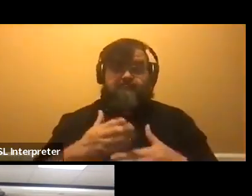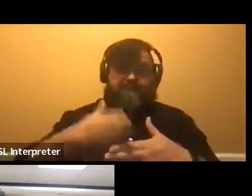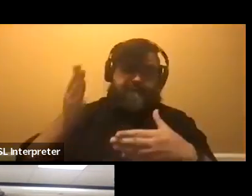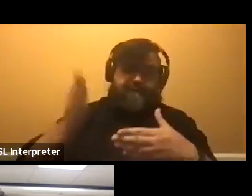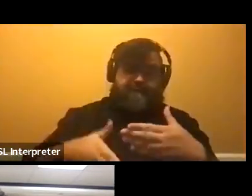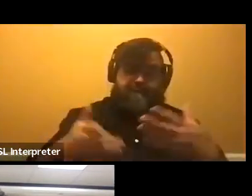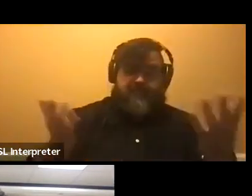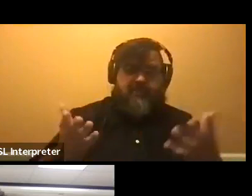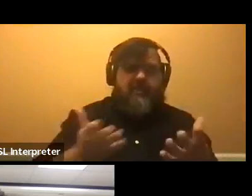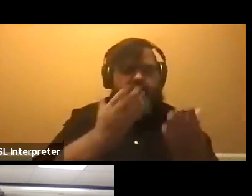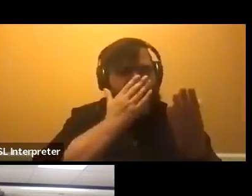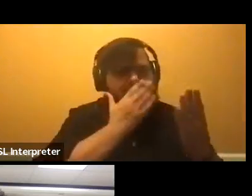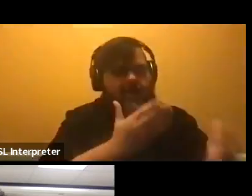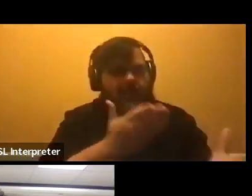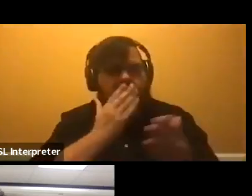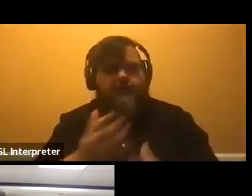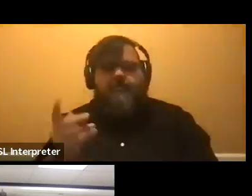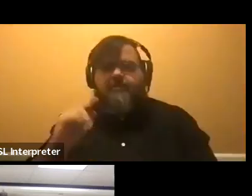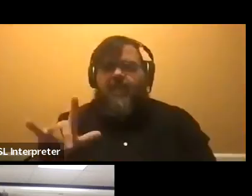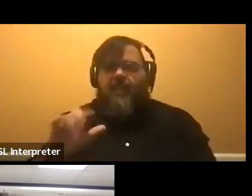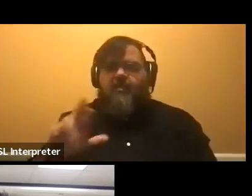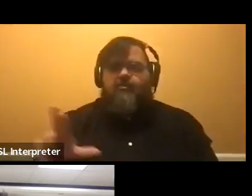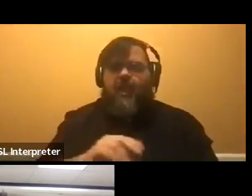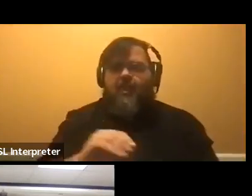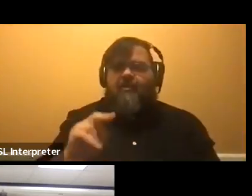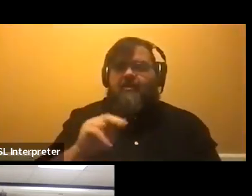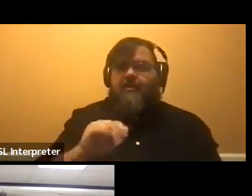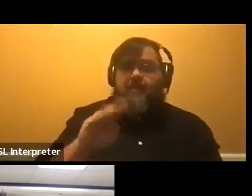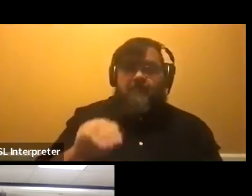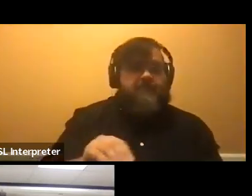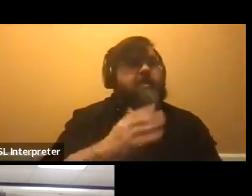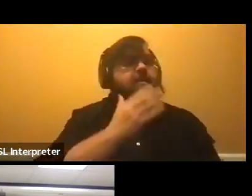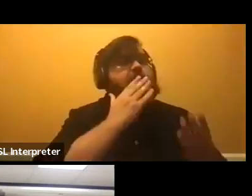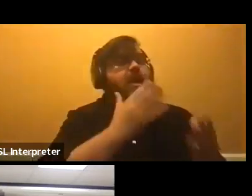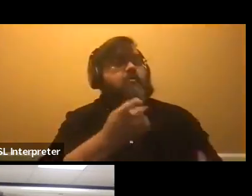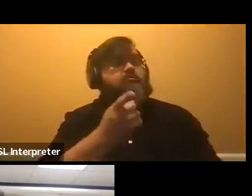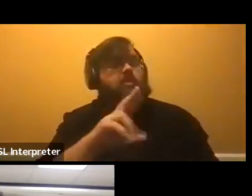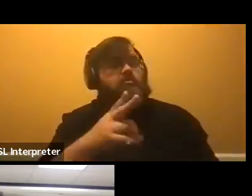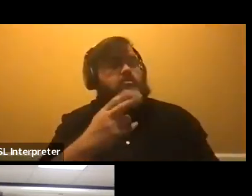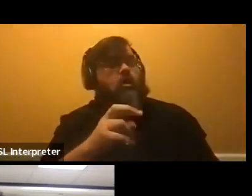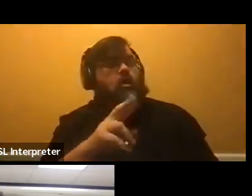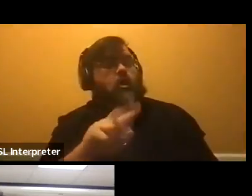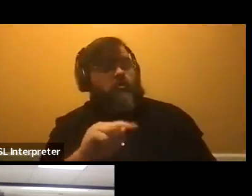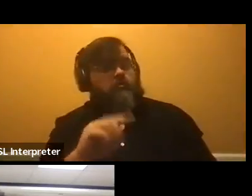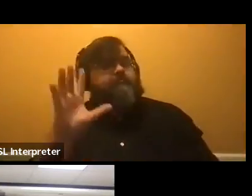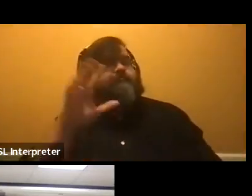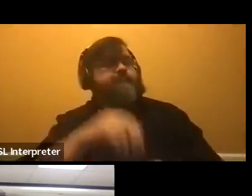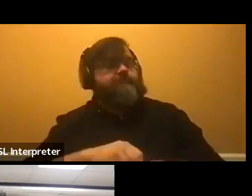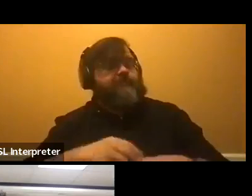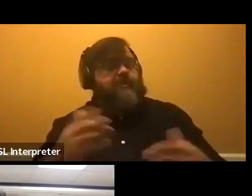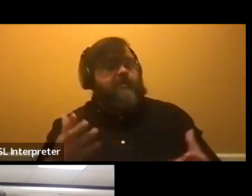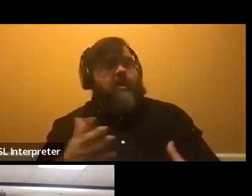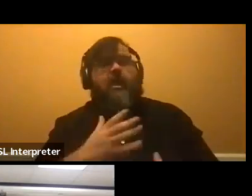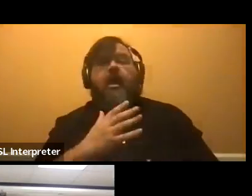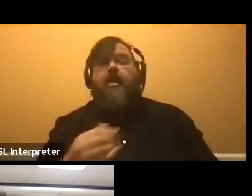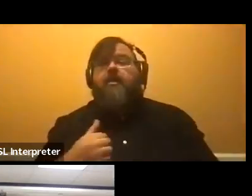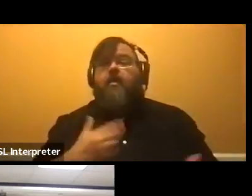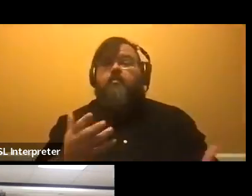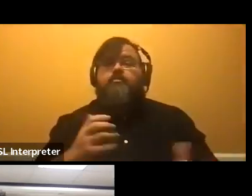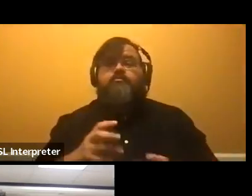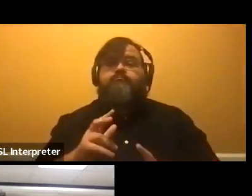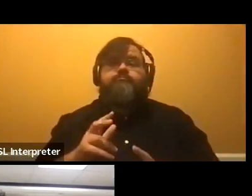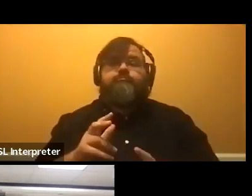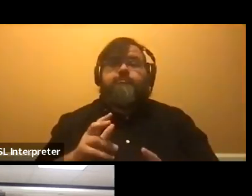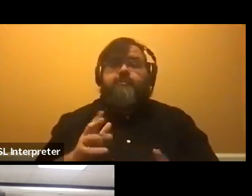um, our panelists, Taylor and Nim for joining us. Thank you to Dr. Hart for taking time to do this with us tonight. Um, and I would put a plug in for,